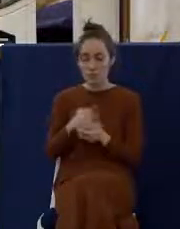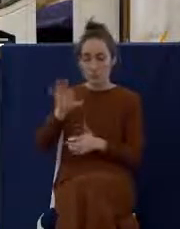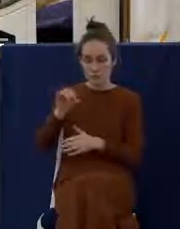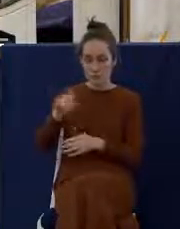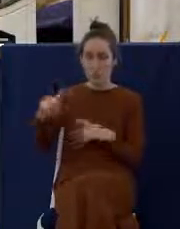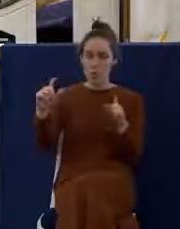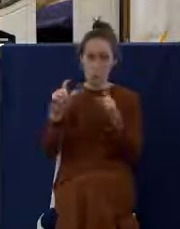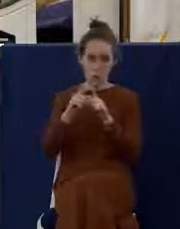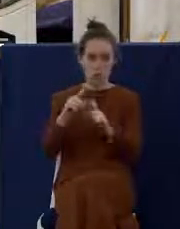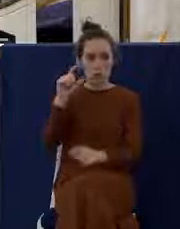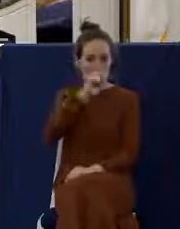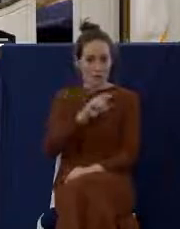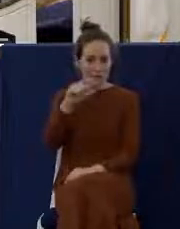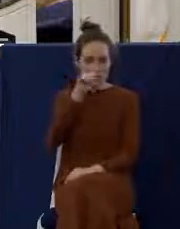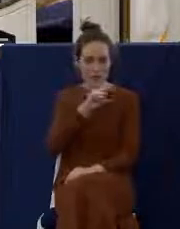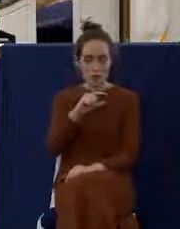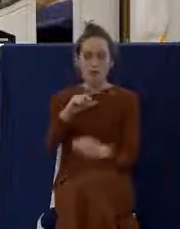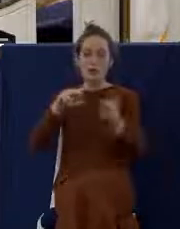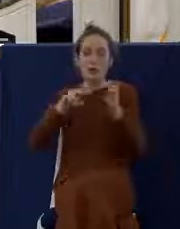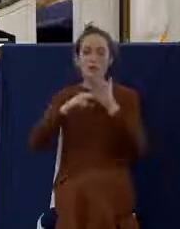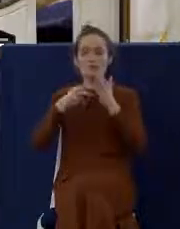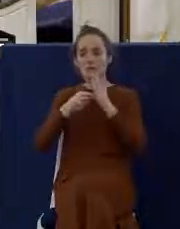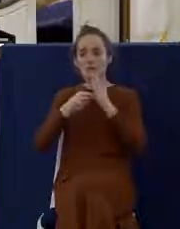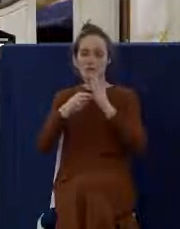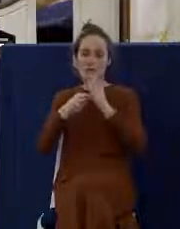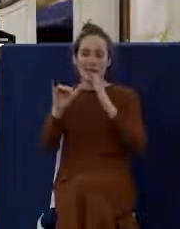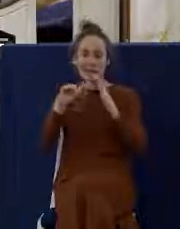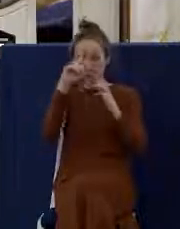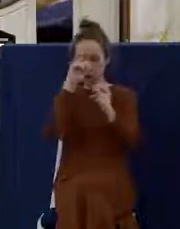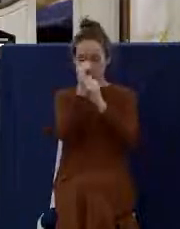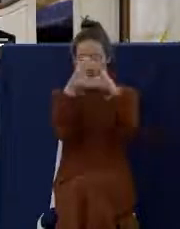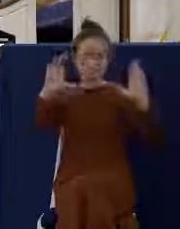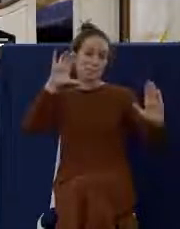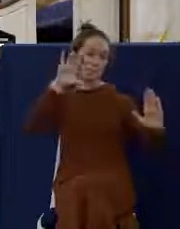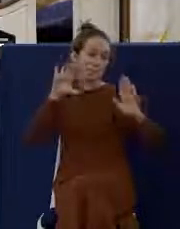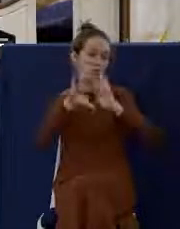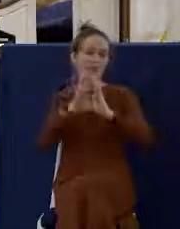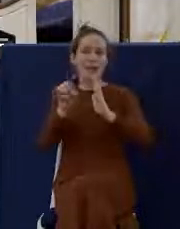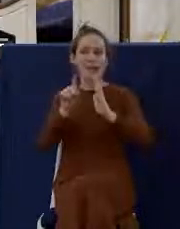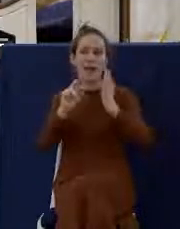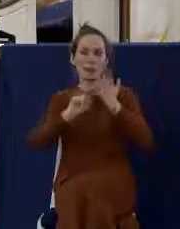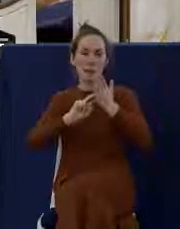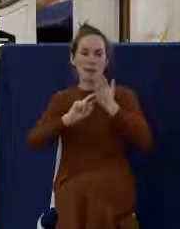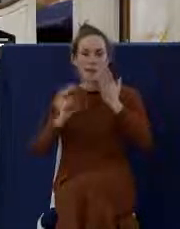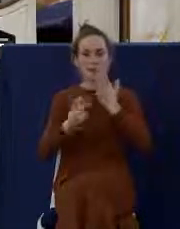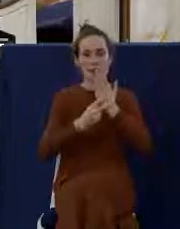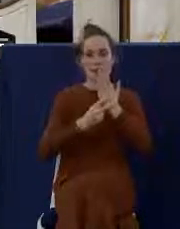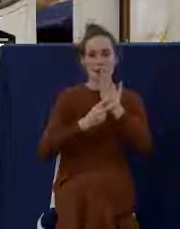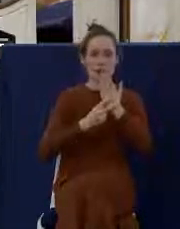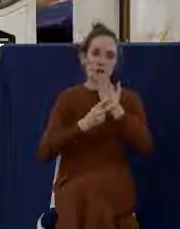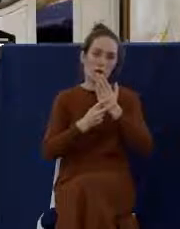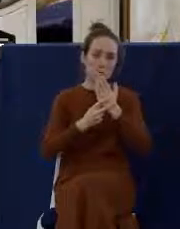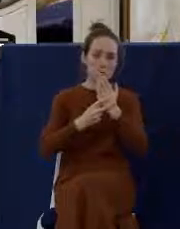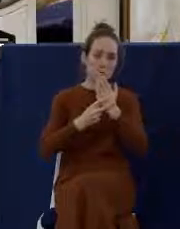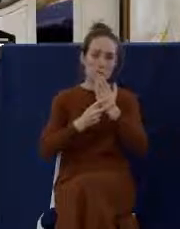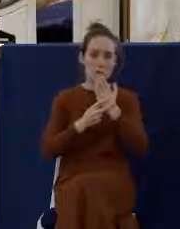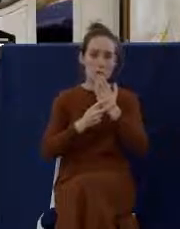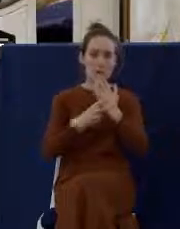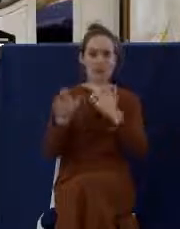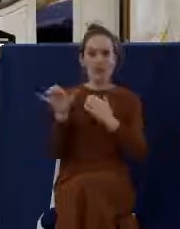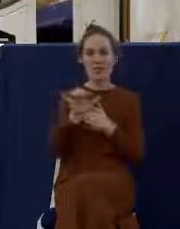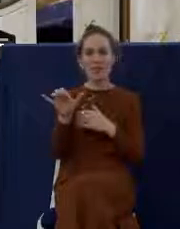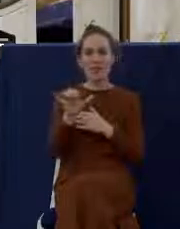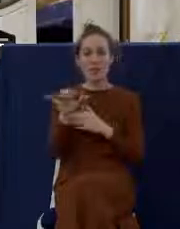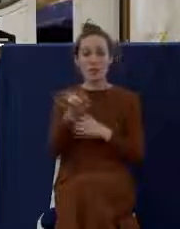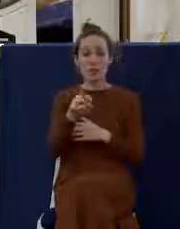idea of kind of painting a portrait or a picture. You know, we would use the equivalent word today was it would be like a